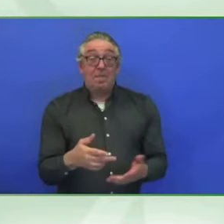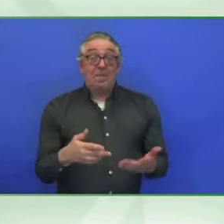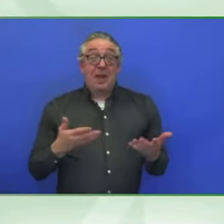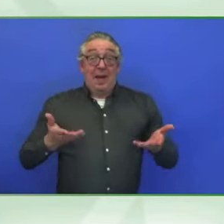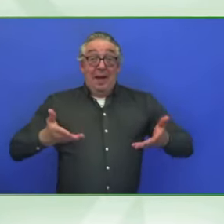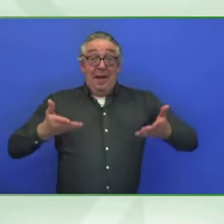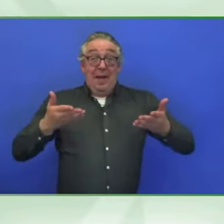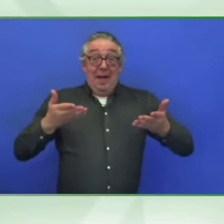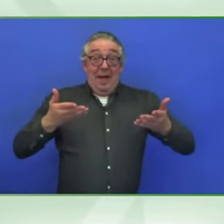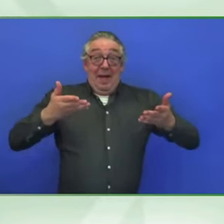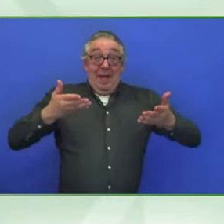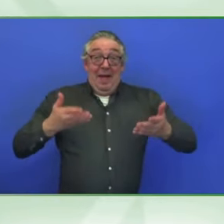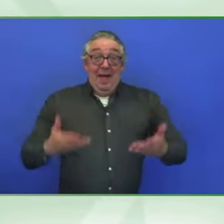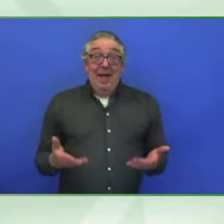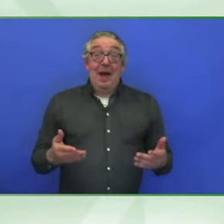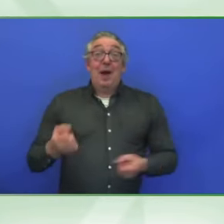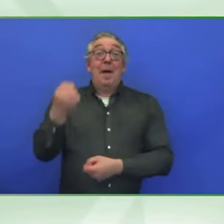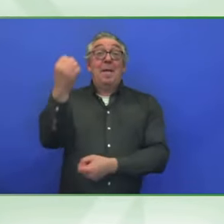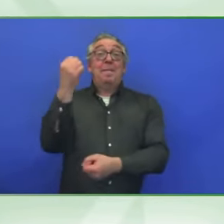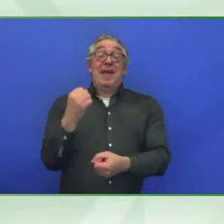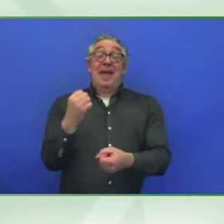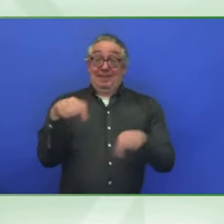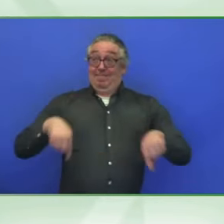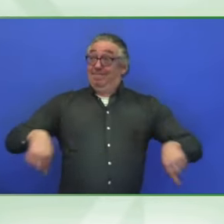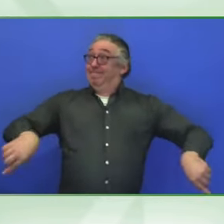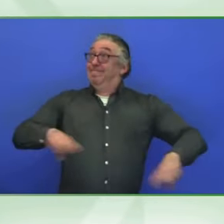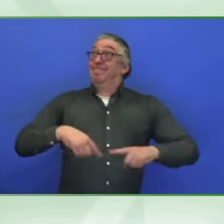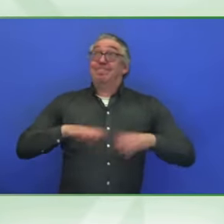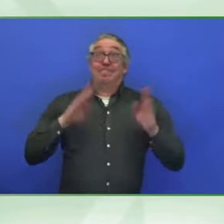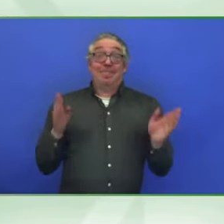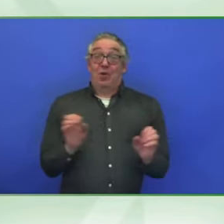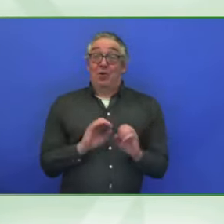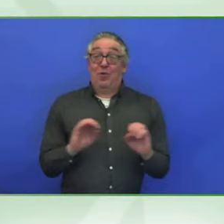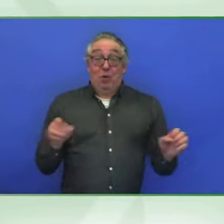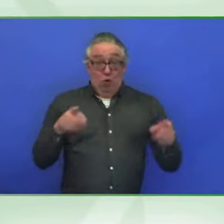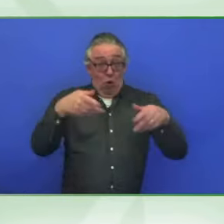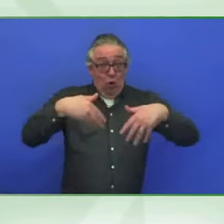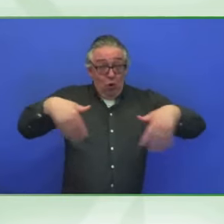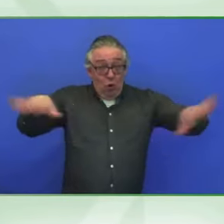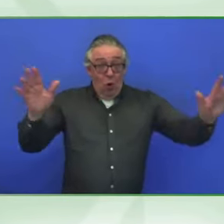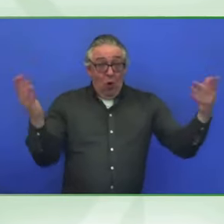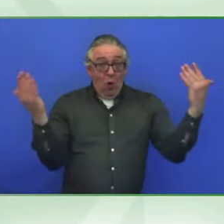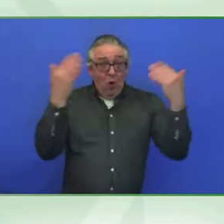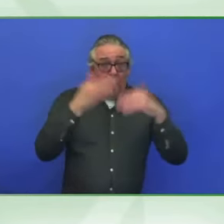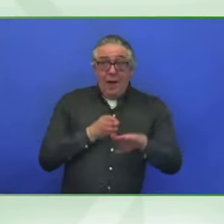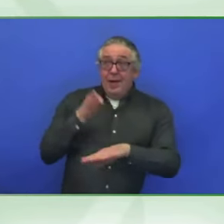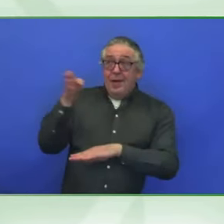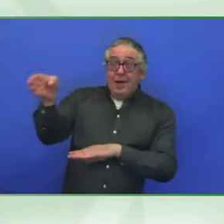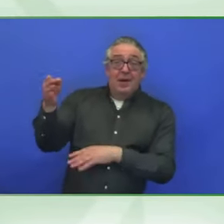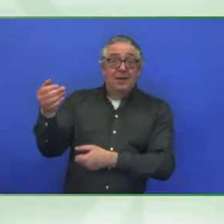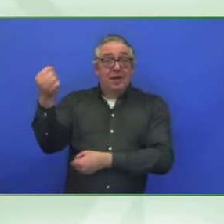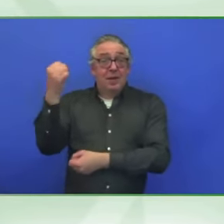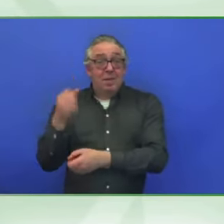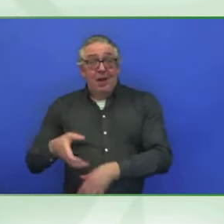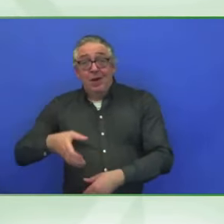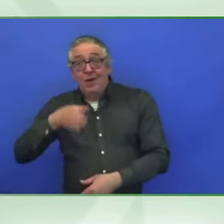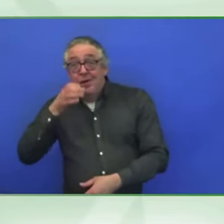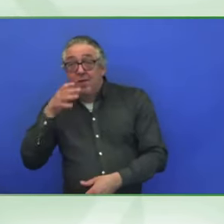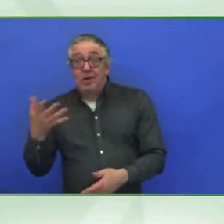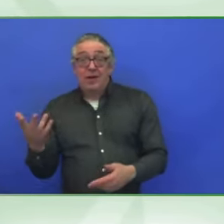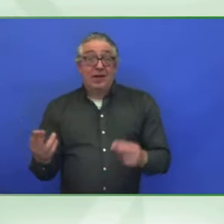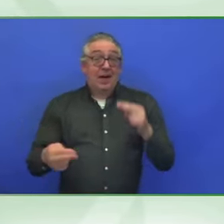have lots of beers. Go outside and have dinner. Meet your friends. Talk to somebody you didn't know. And to give the final word of the day to,